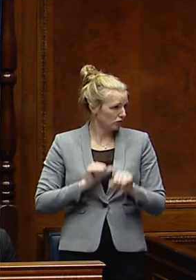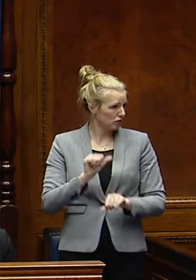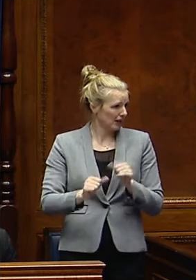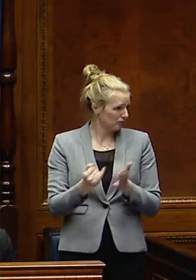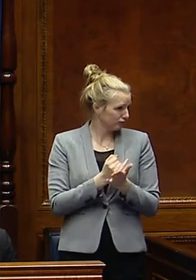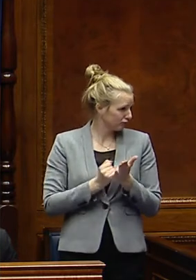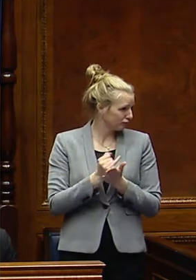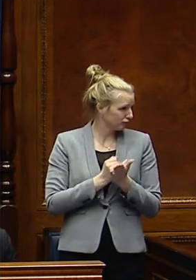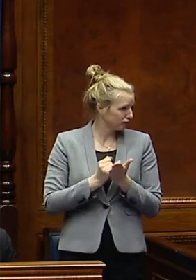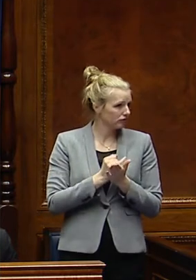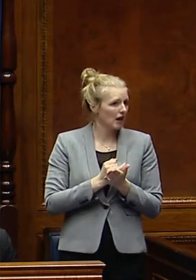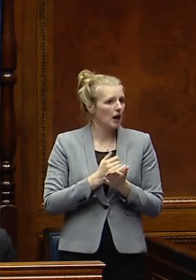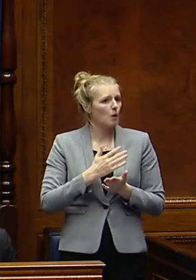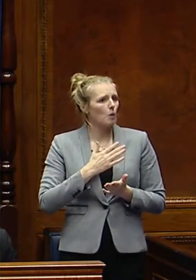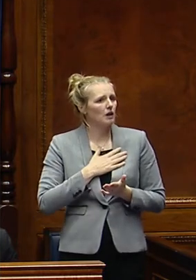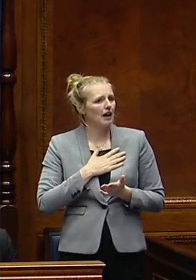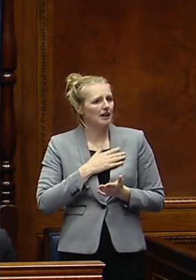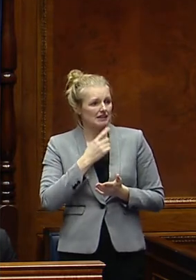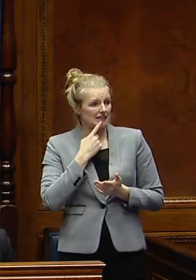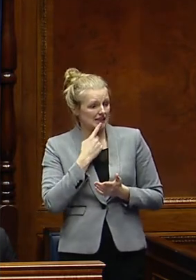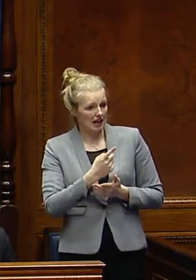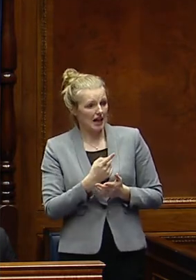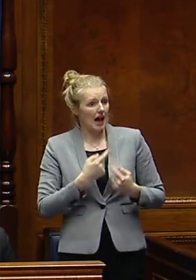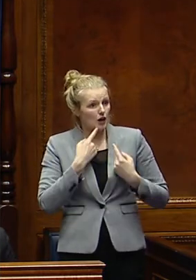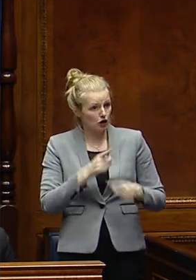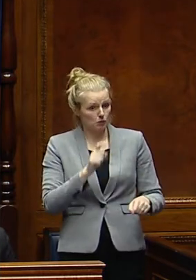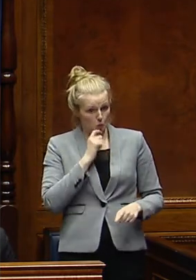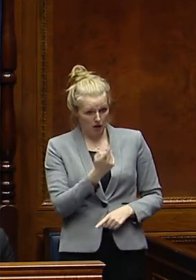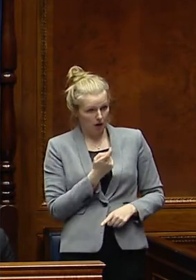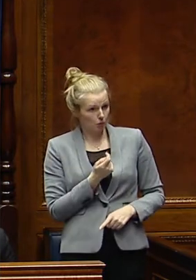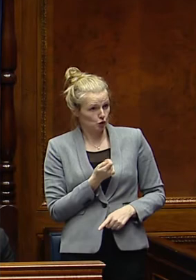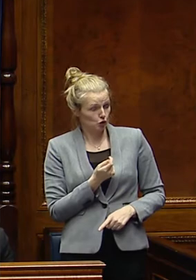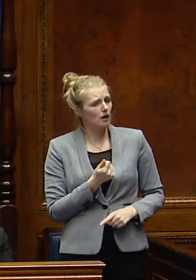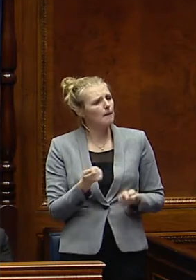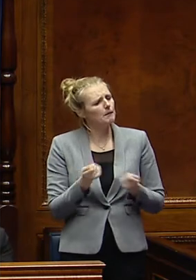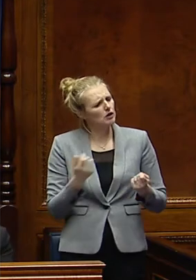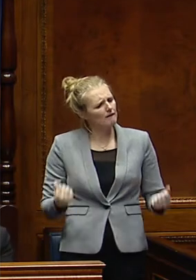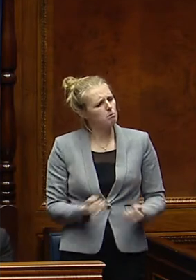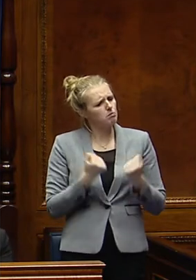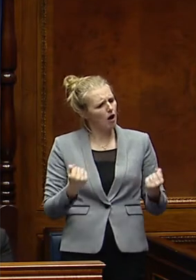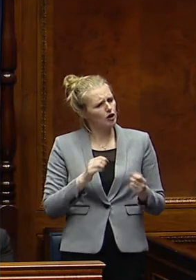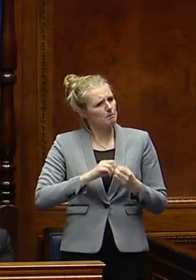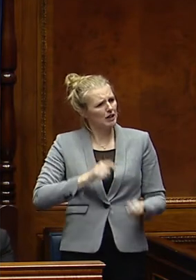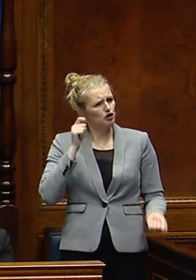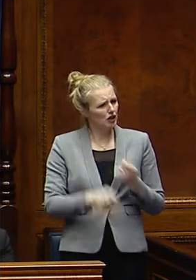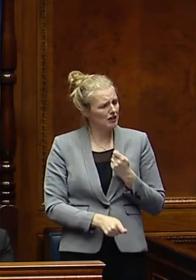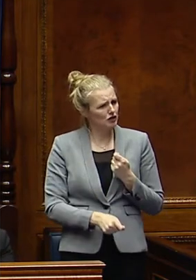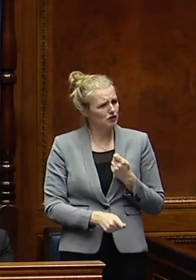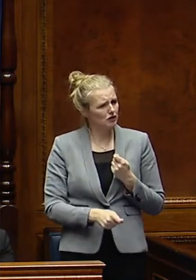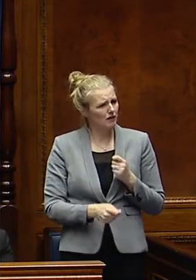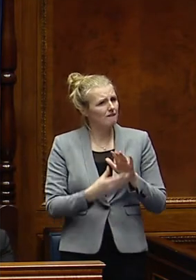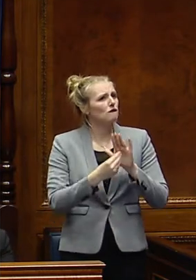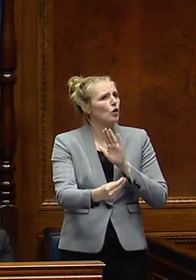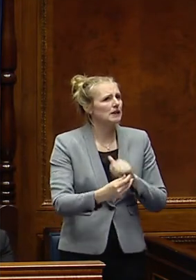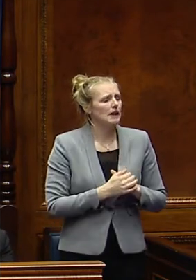And I would like to maybe ask, I know that an announcement will be forthcoming, she said, but does the Minister have powers to make changes, for example, for